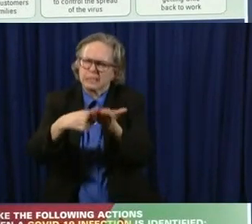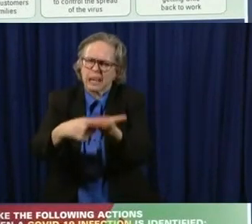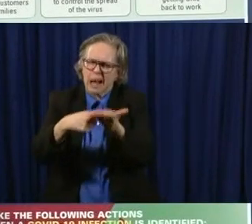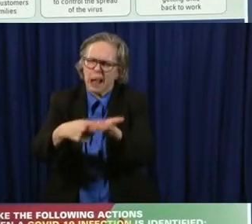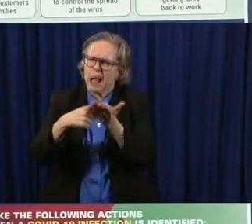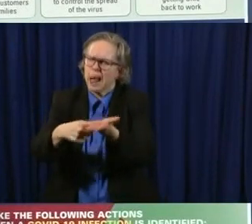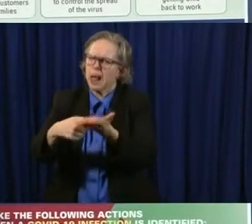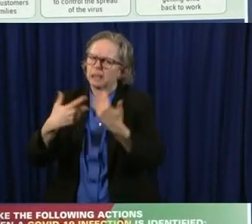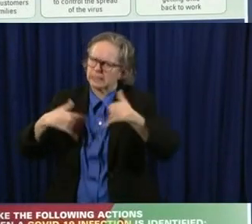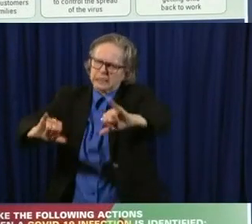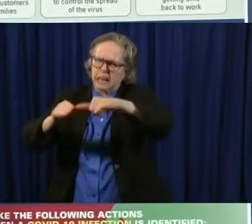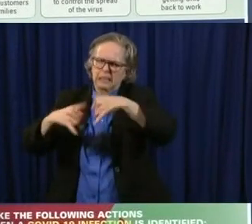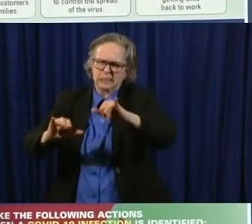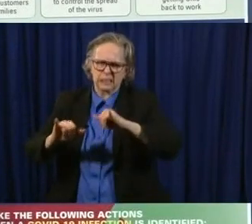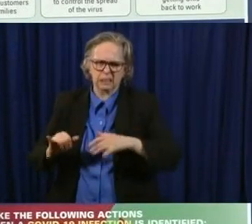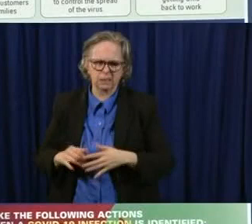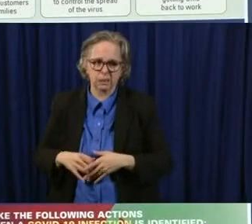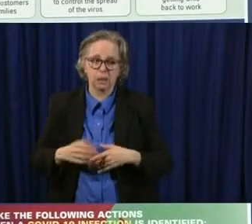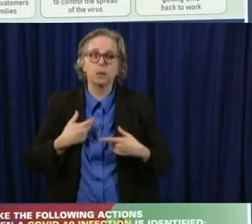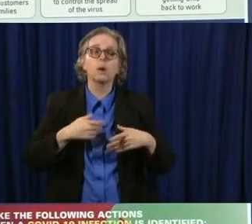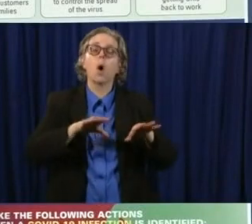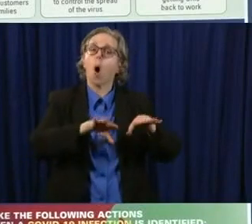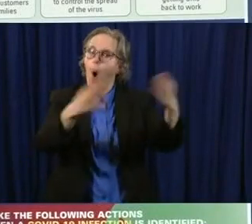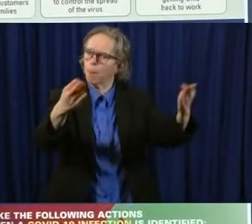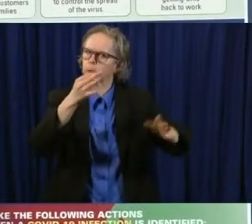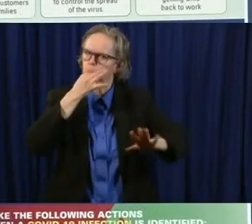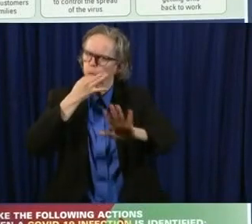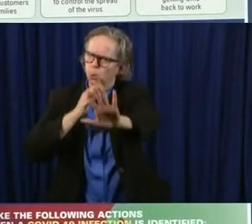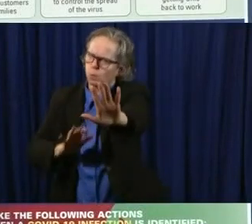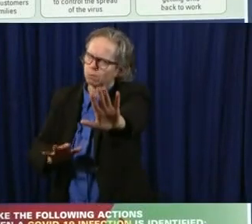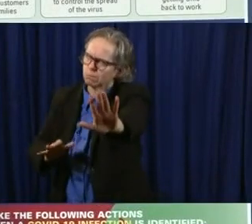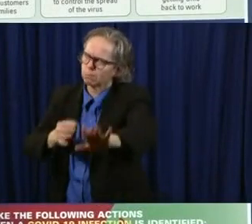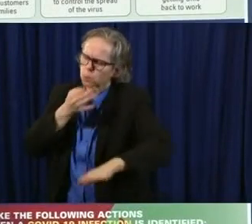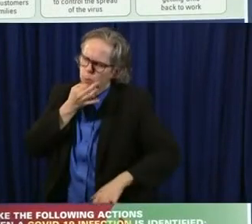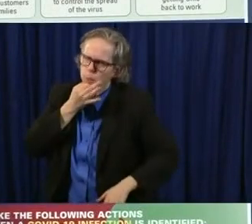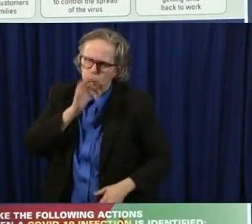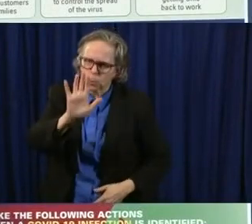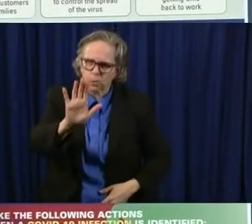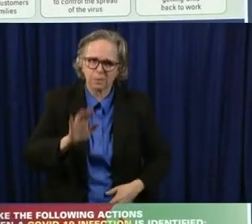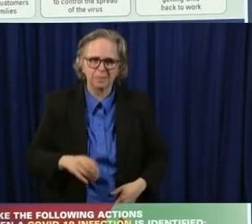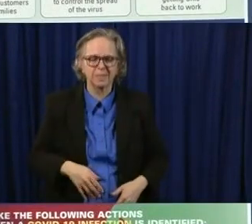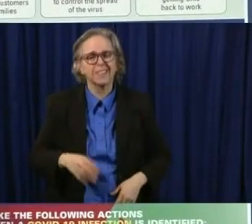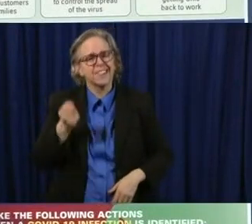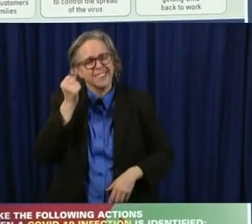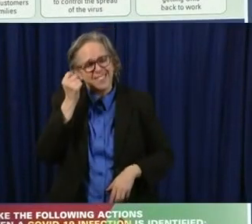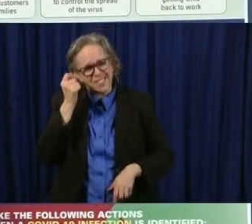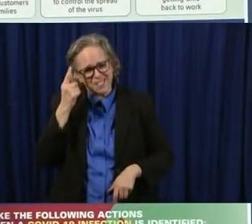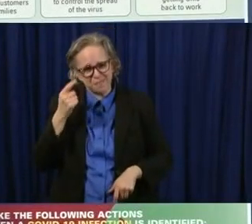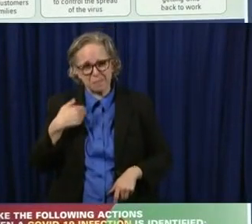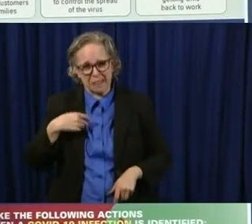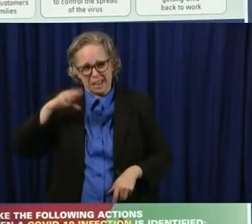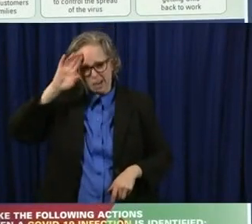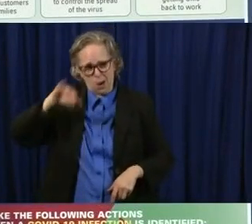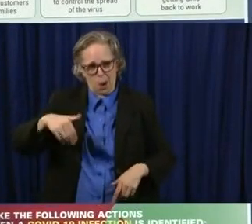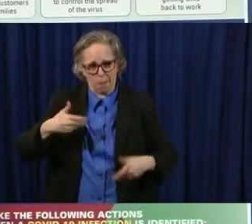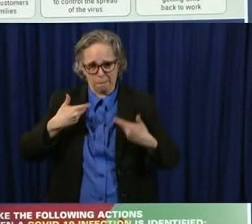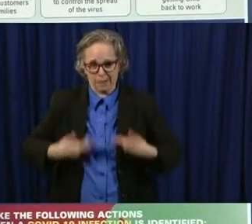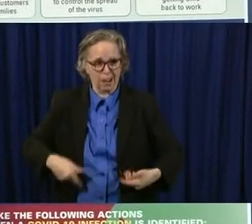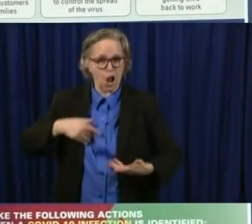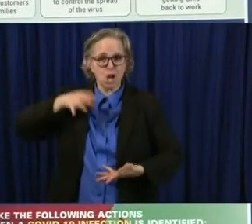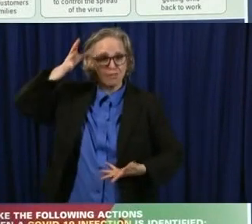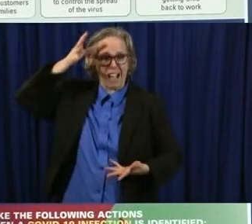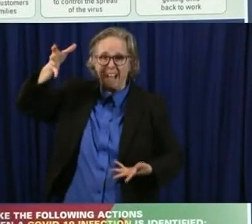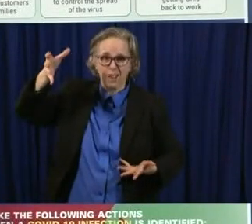online as fast as we can. And I'm also aware, uh, certainly, uh, as a grandfather and, father,